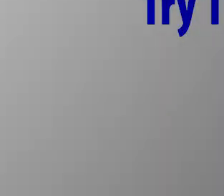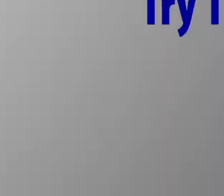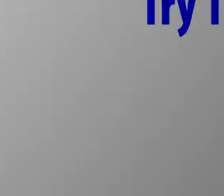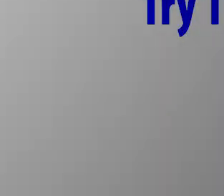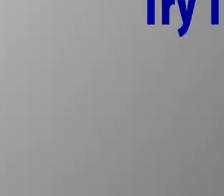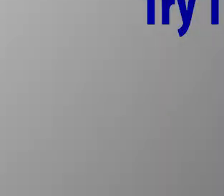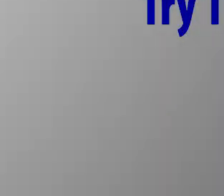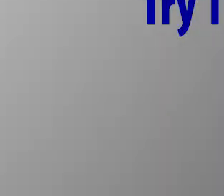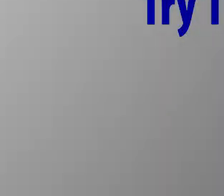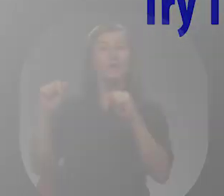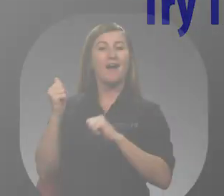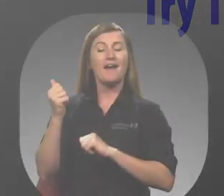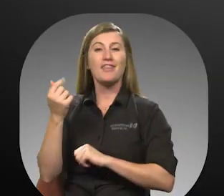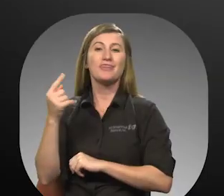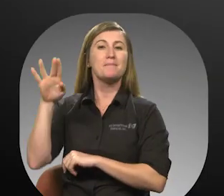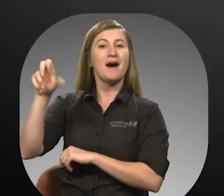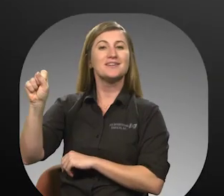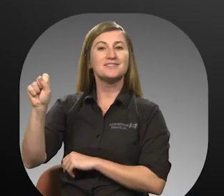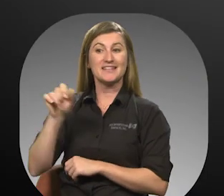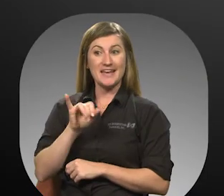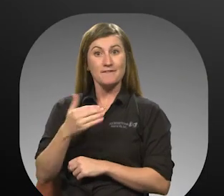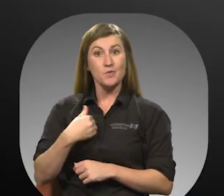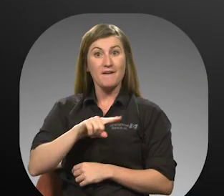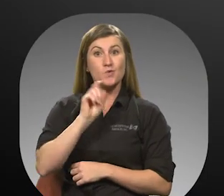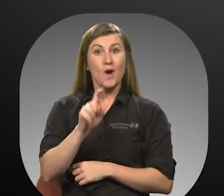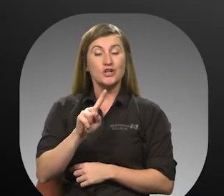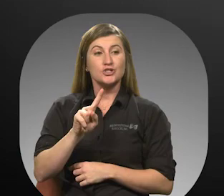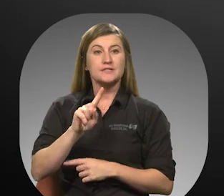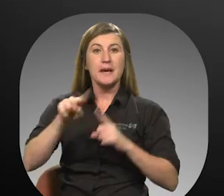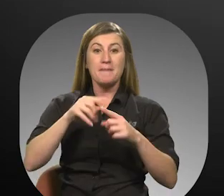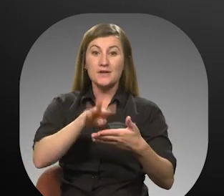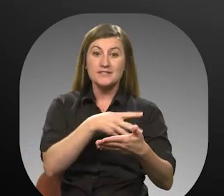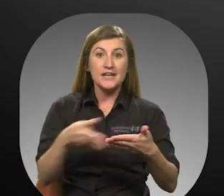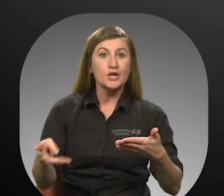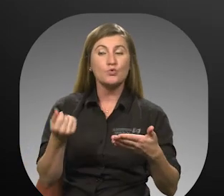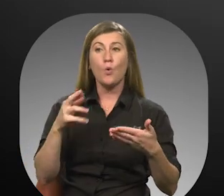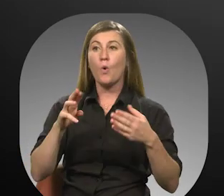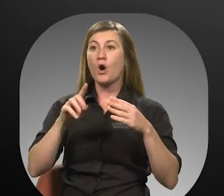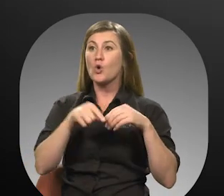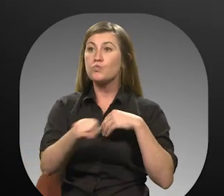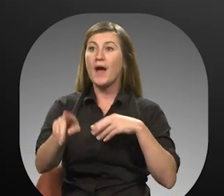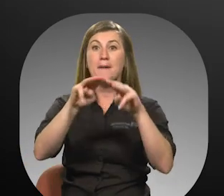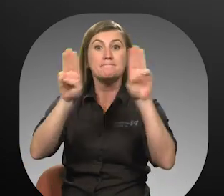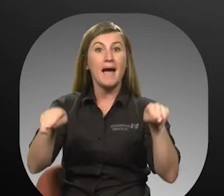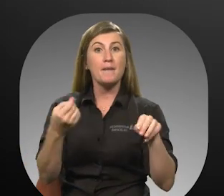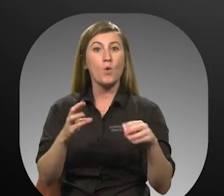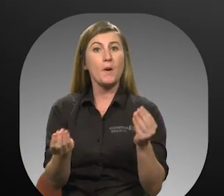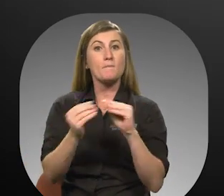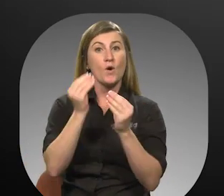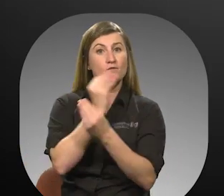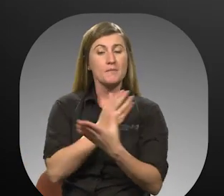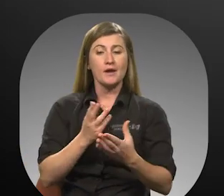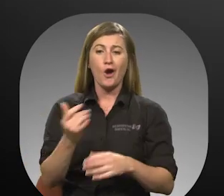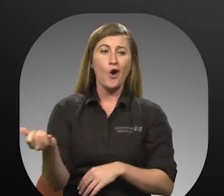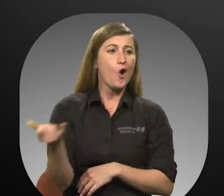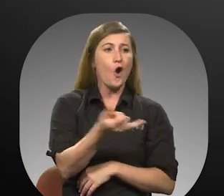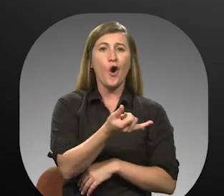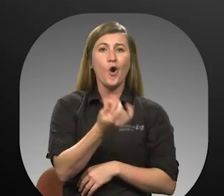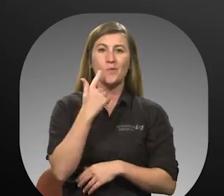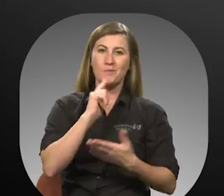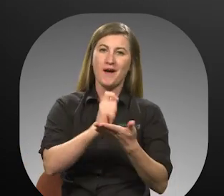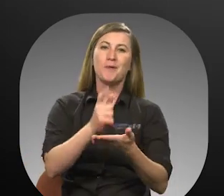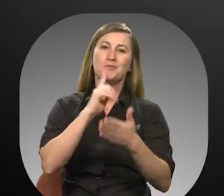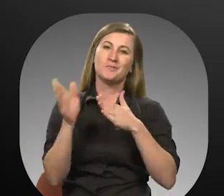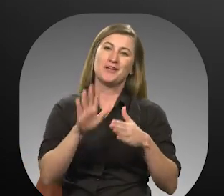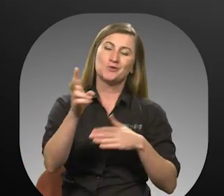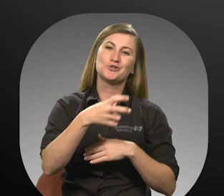Try the Bus If you have questions regarding a bus schedule, a route map, or any additional information, give us a call and we will